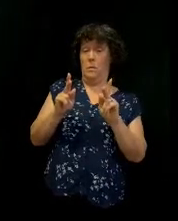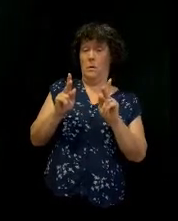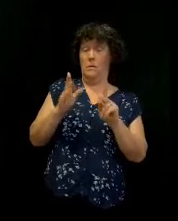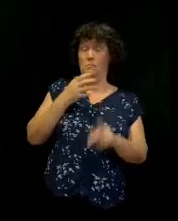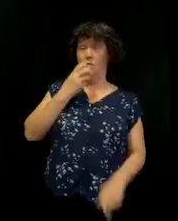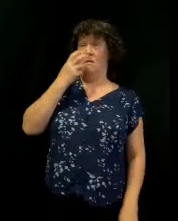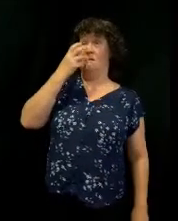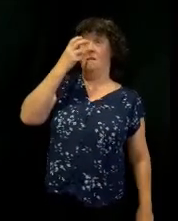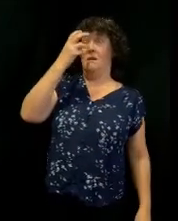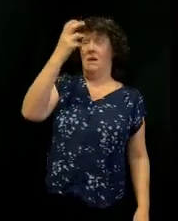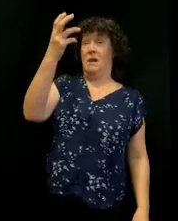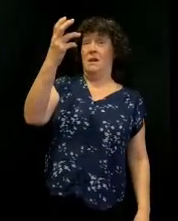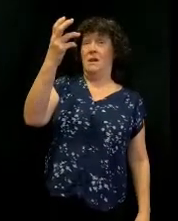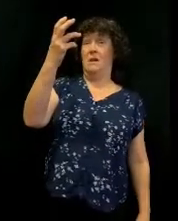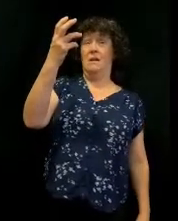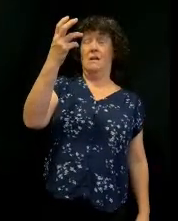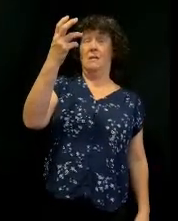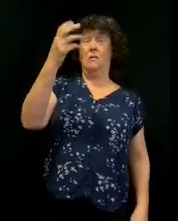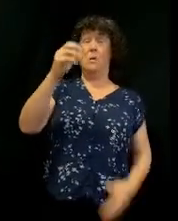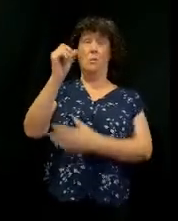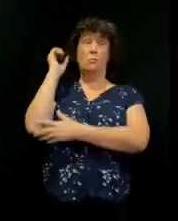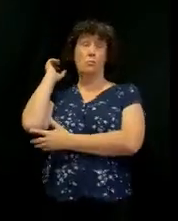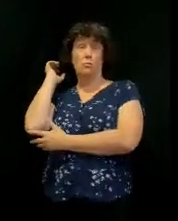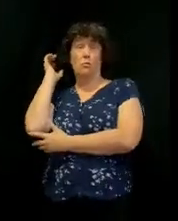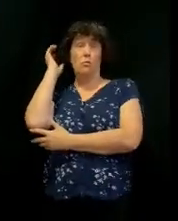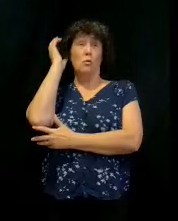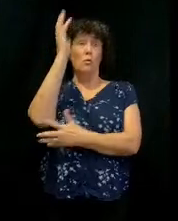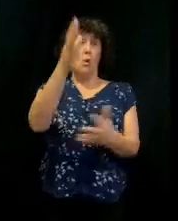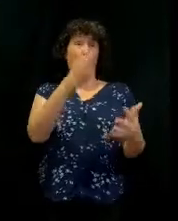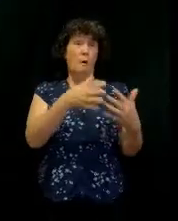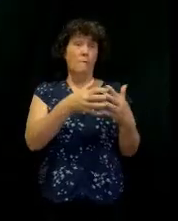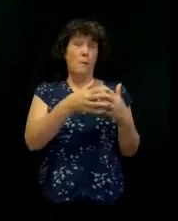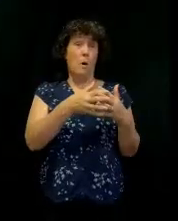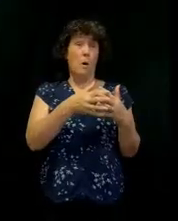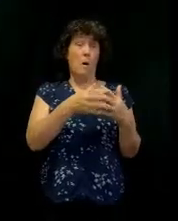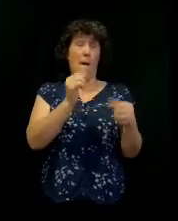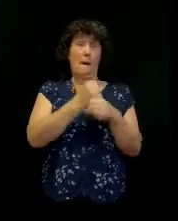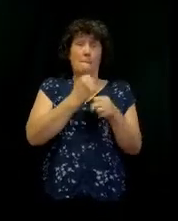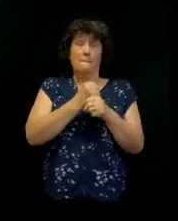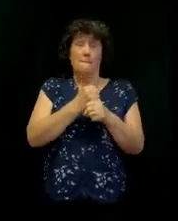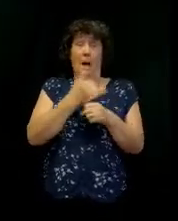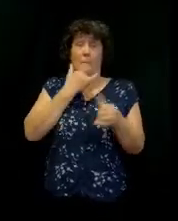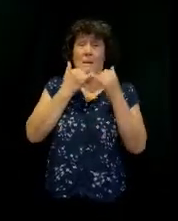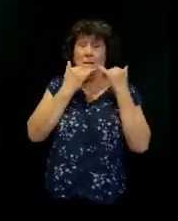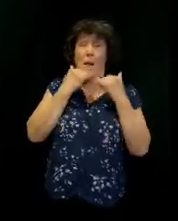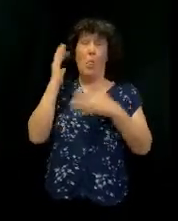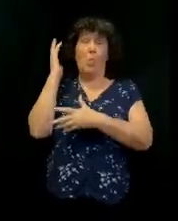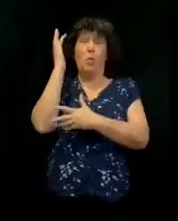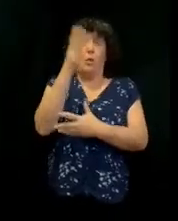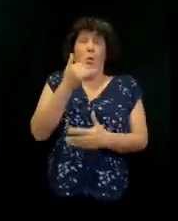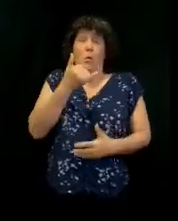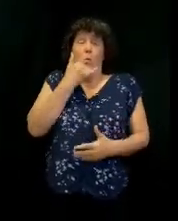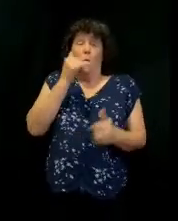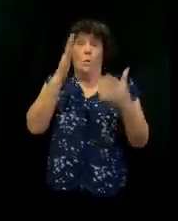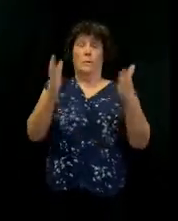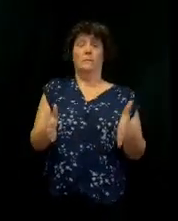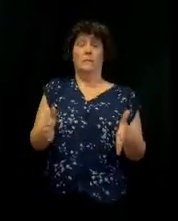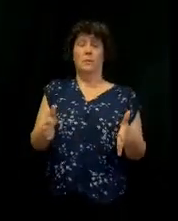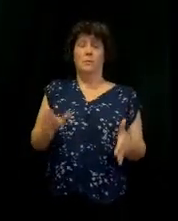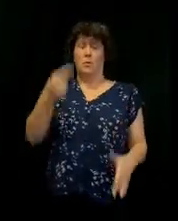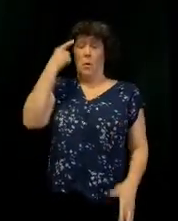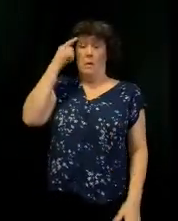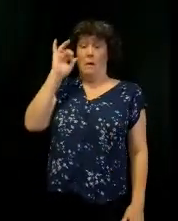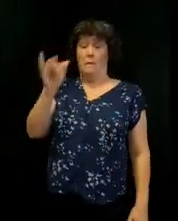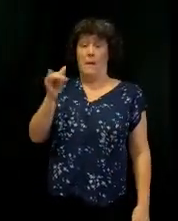60-yard piece of pigskin going, I mean, rip their shirts, paint them, and everything else. And you thought that was